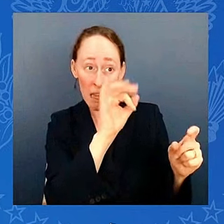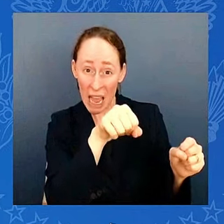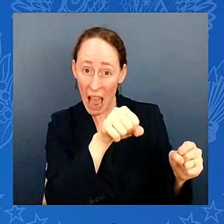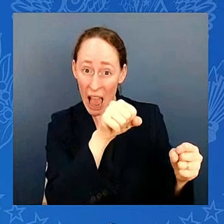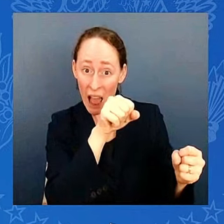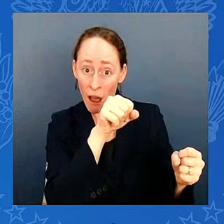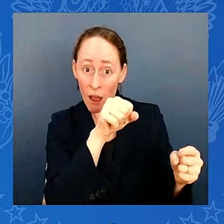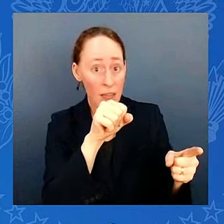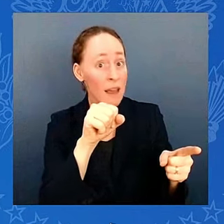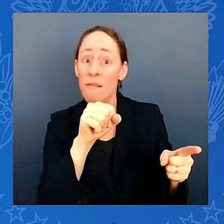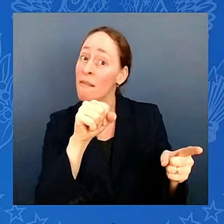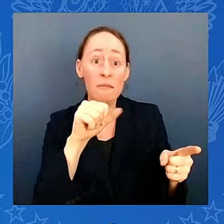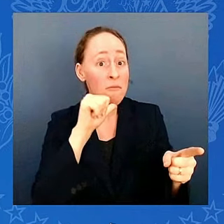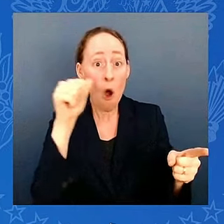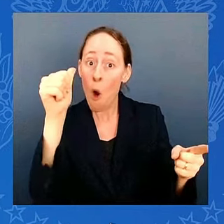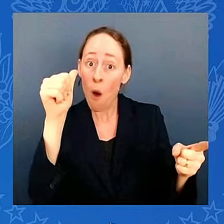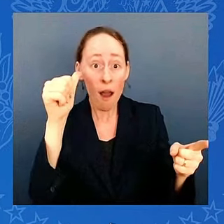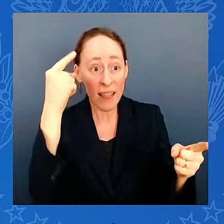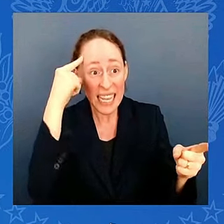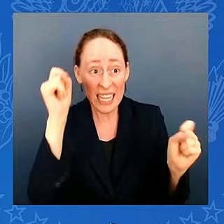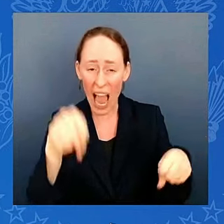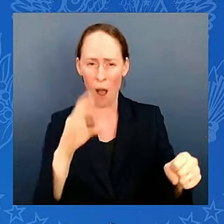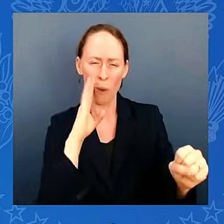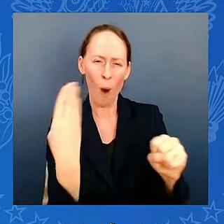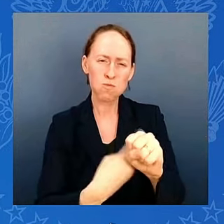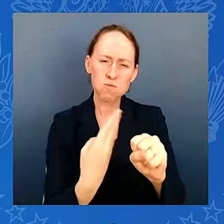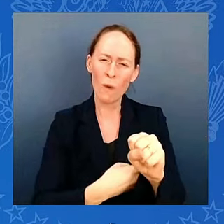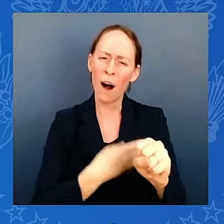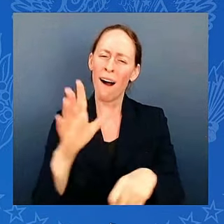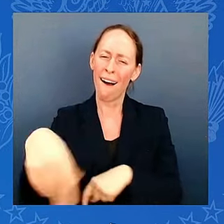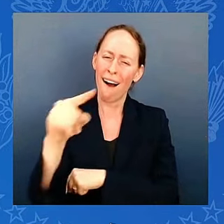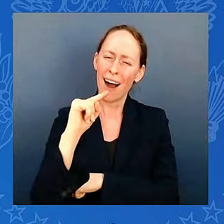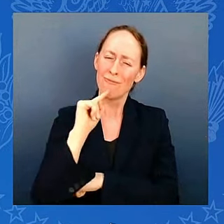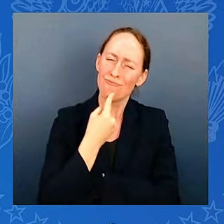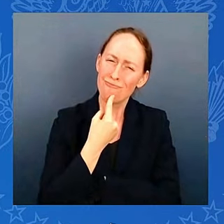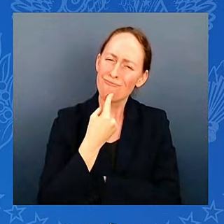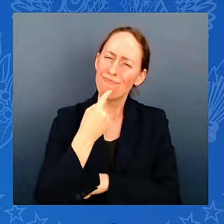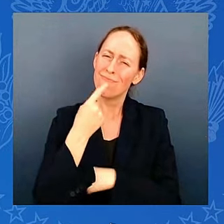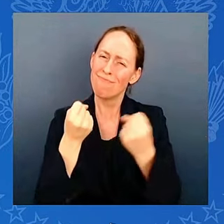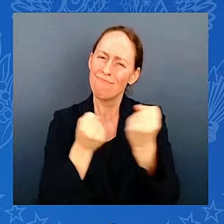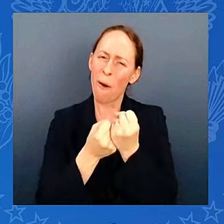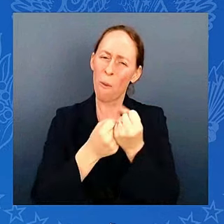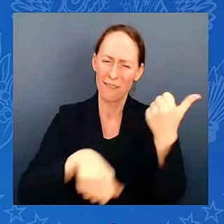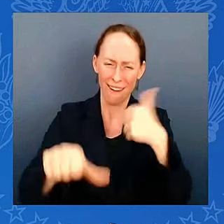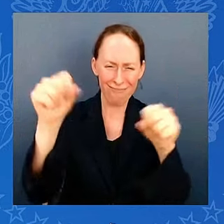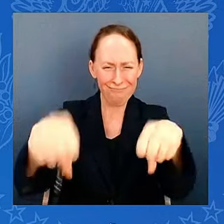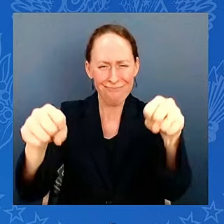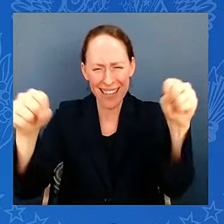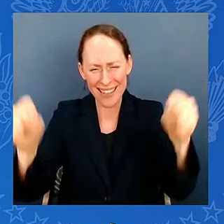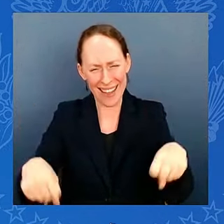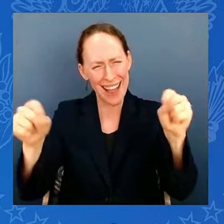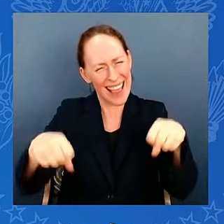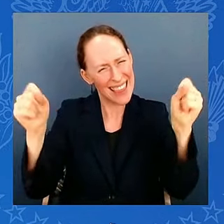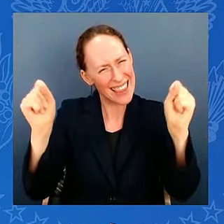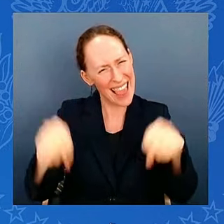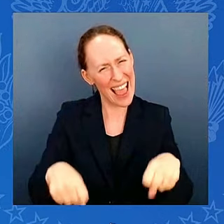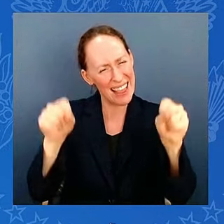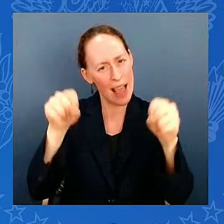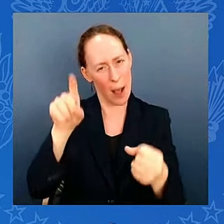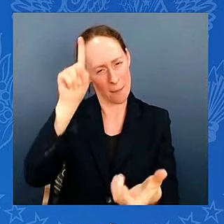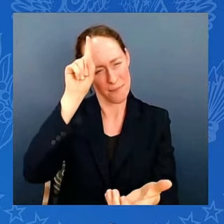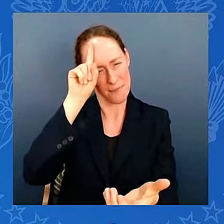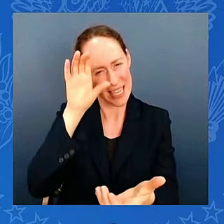it's clear the whole organization. And all of you answered yes, and you meant it. You never gave up. You never, never gave up.